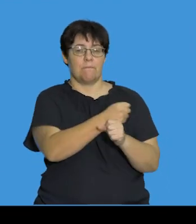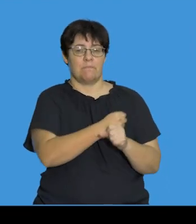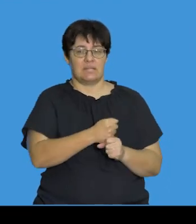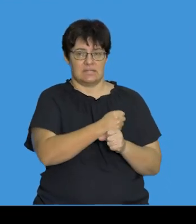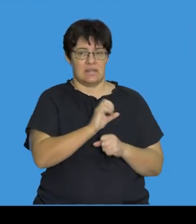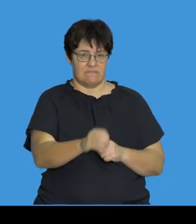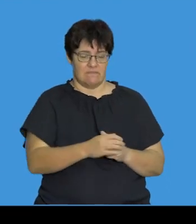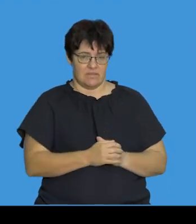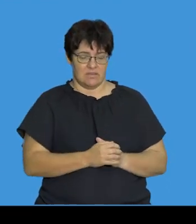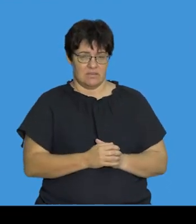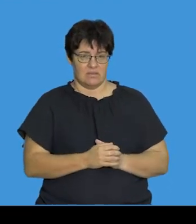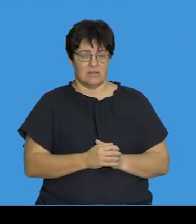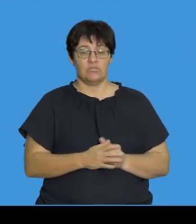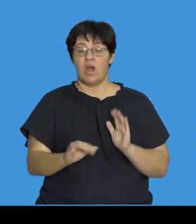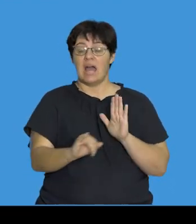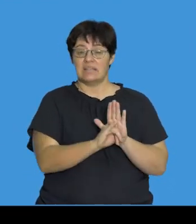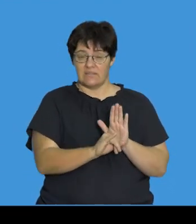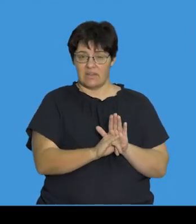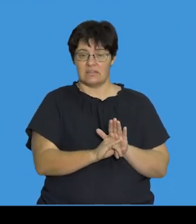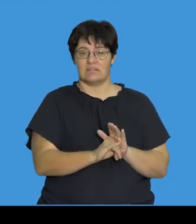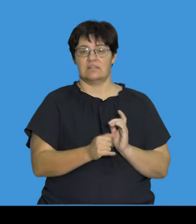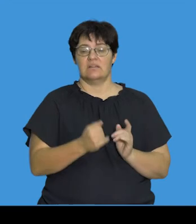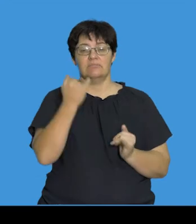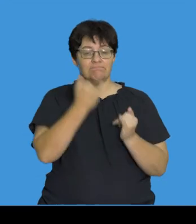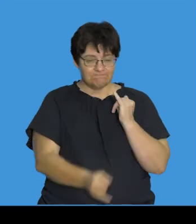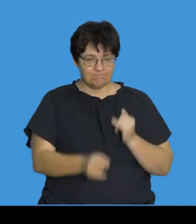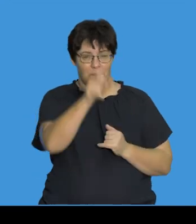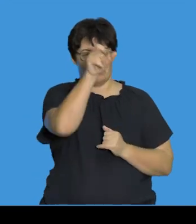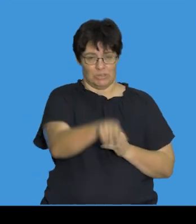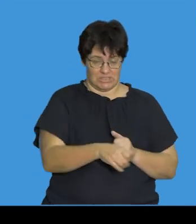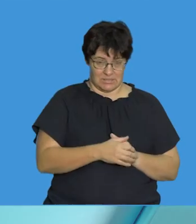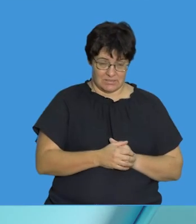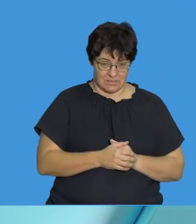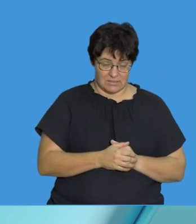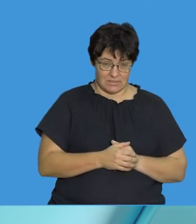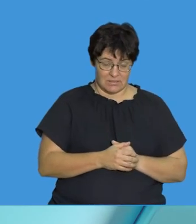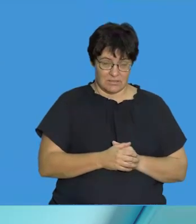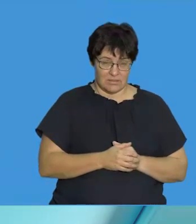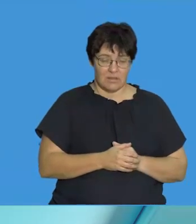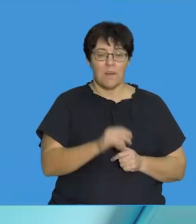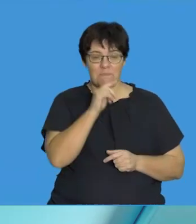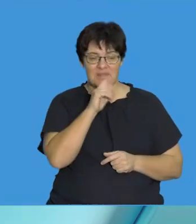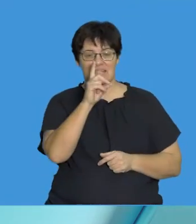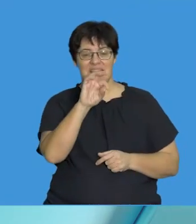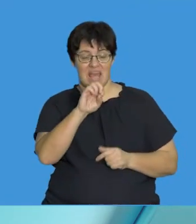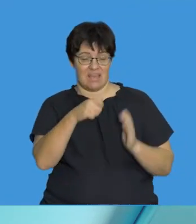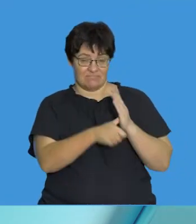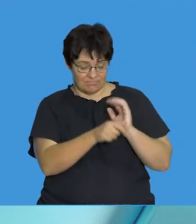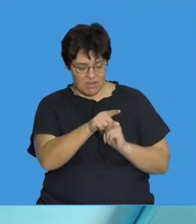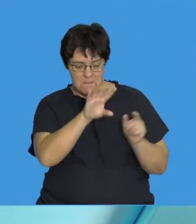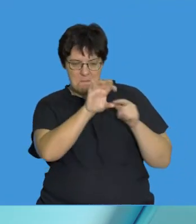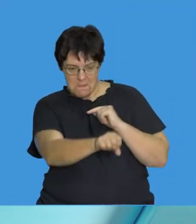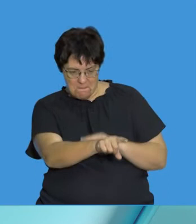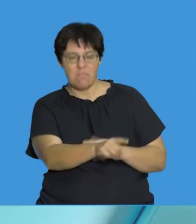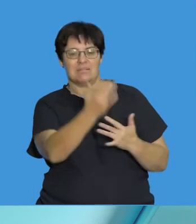in medicine in terms of being able to identify genetic abnormalities of individuals. And the use of DNA fingerprinting